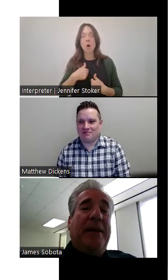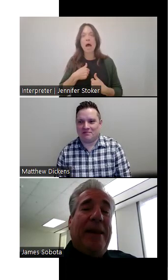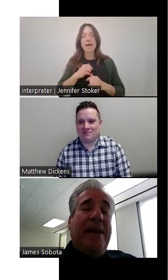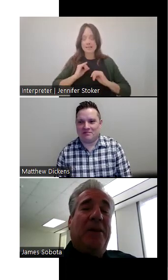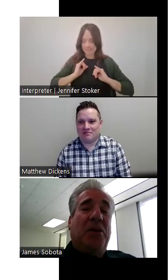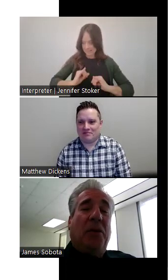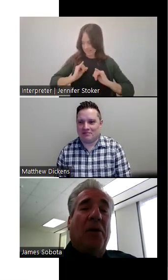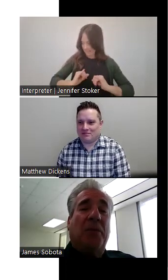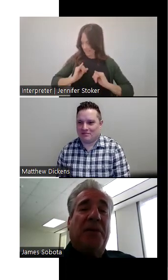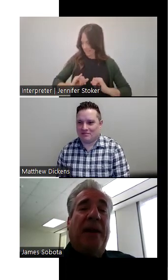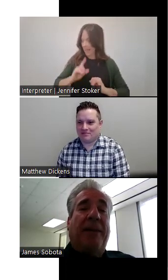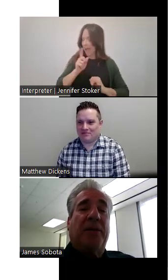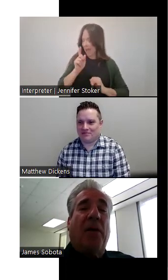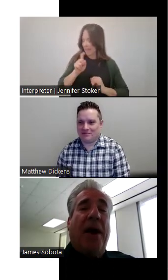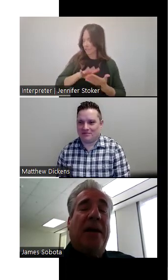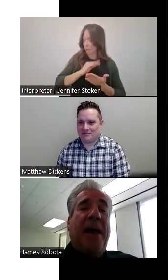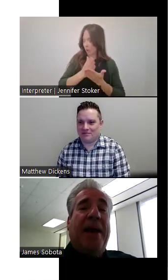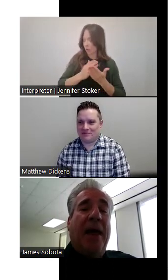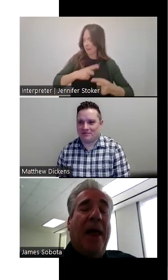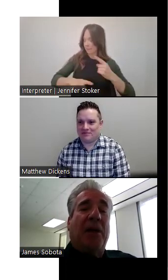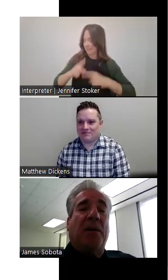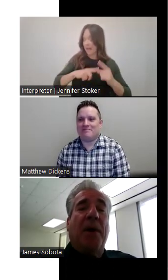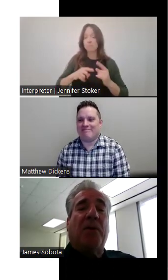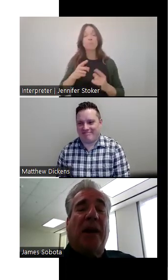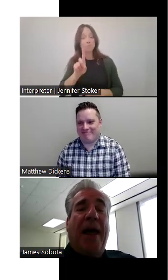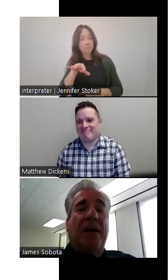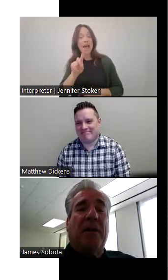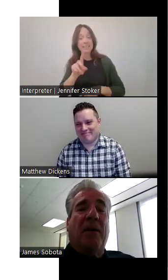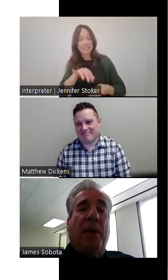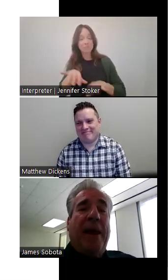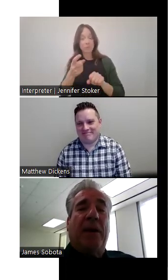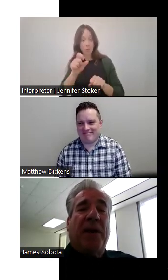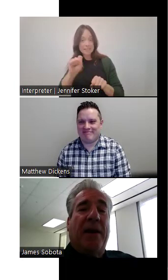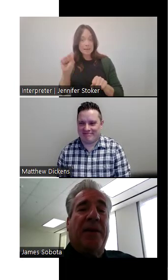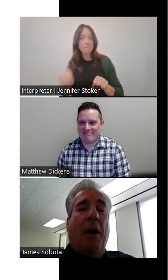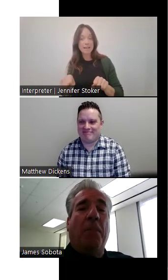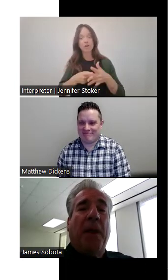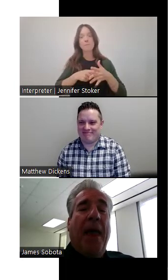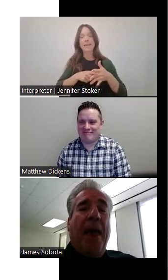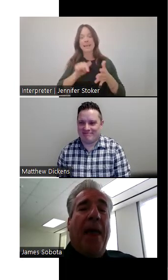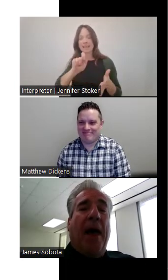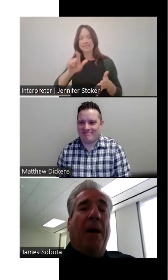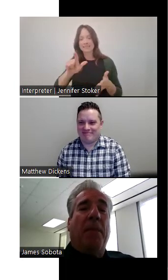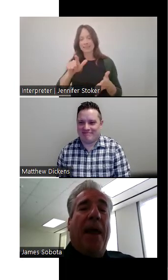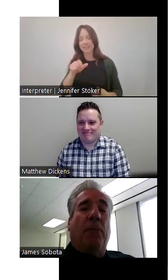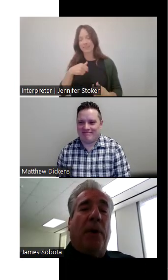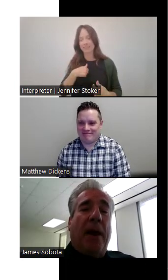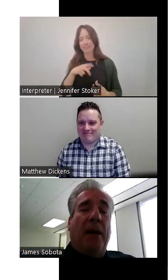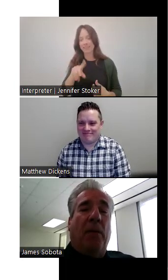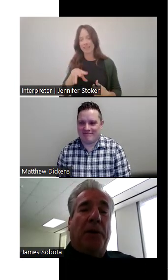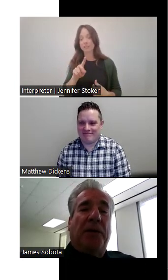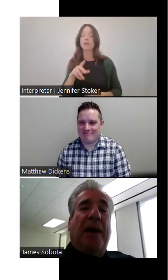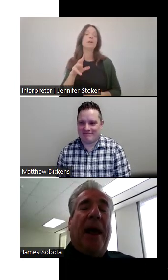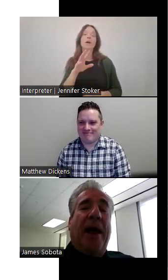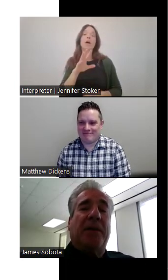really need to learn some sign language. So I ended up taking a semester class of beginners ASL. Um, and when